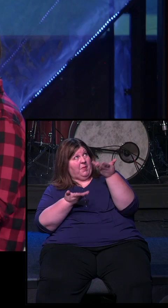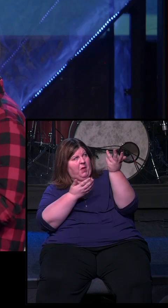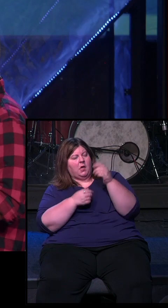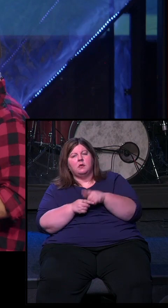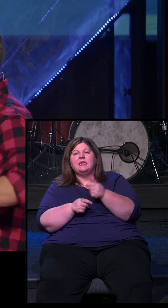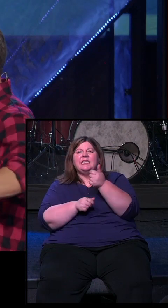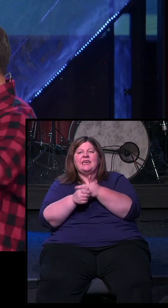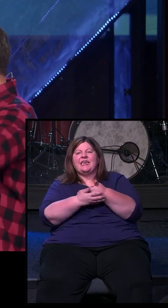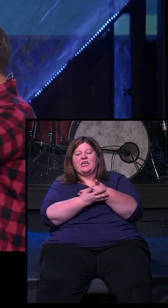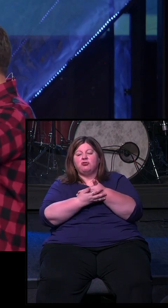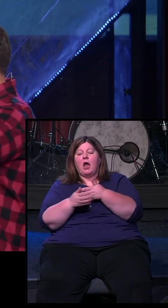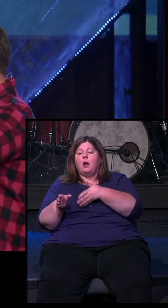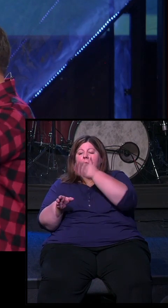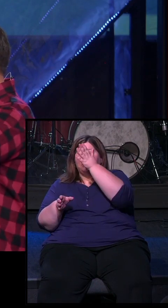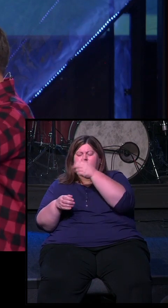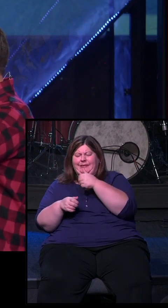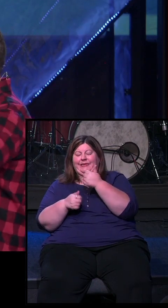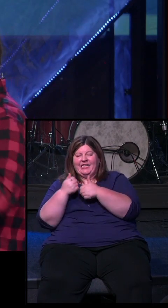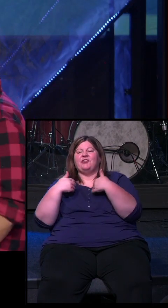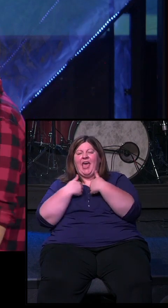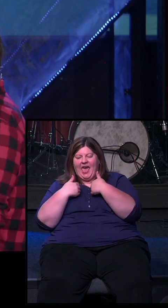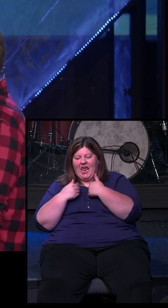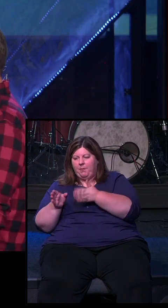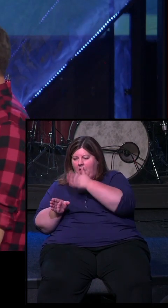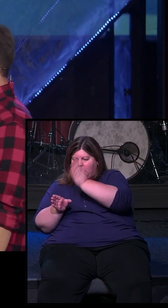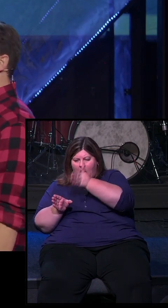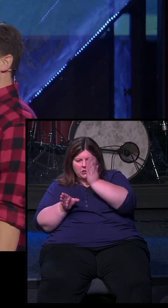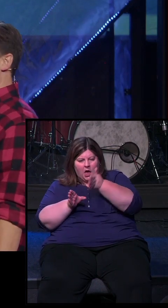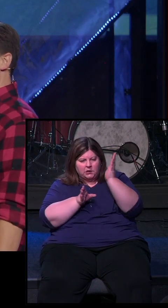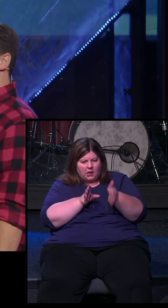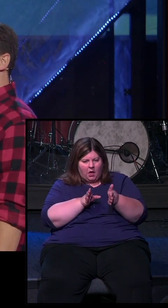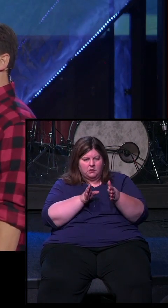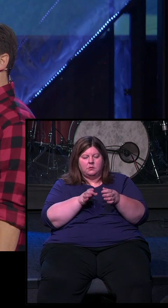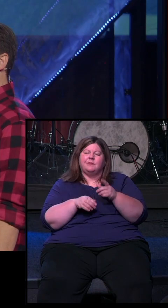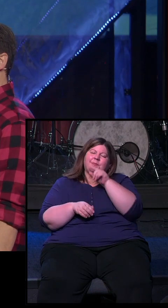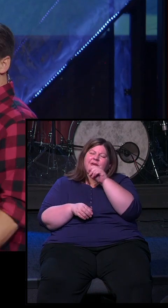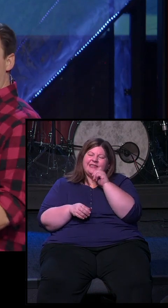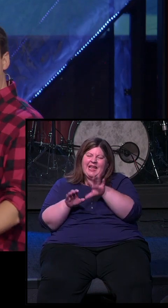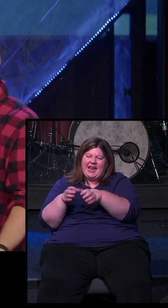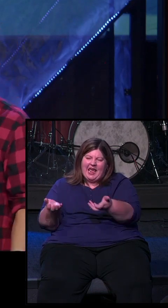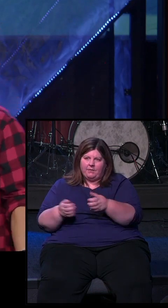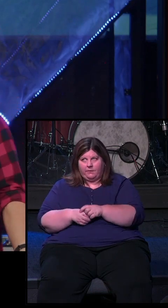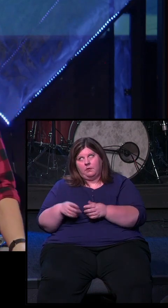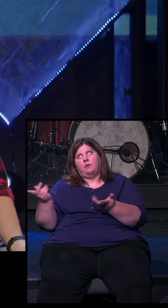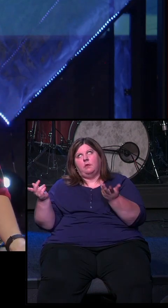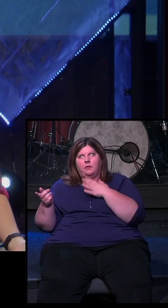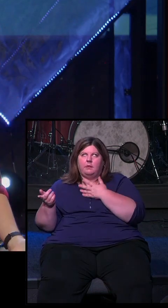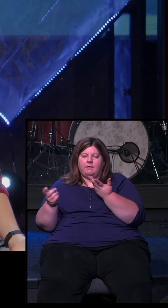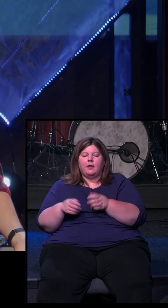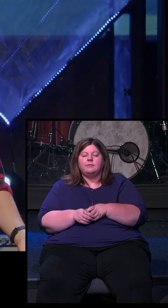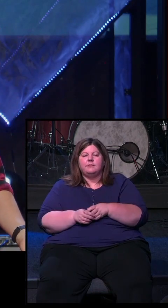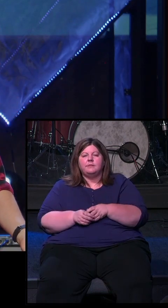middle and laid the halves side by side. He did not, however, cut the birds in half. Well, thank God for that, right?